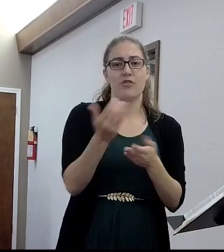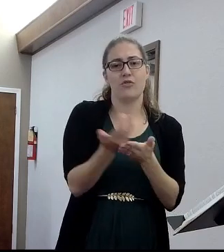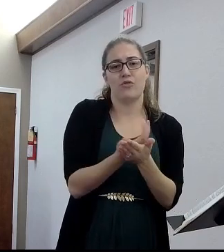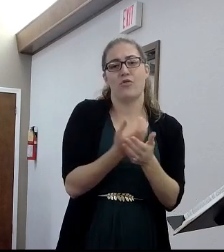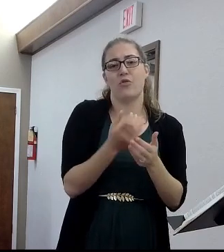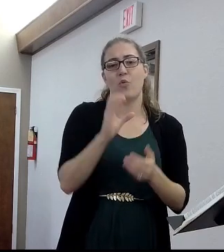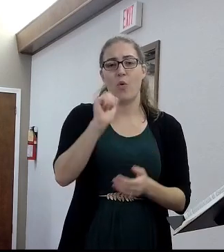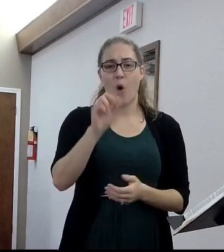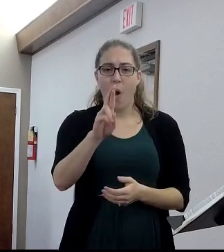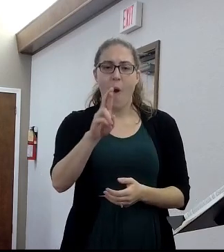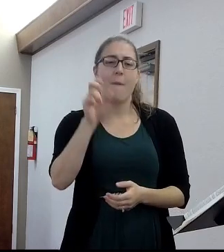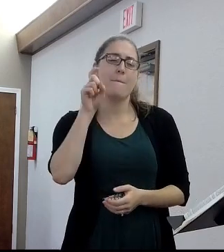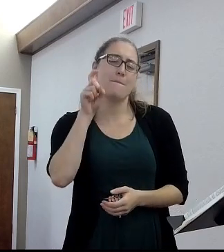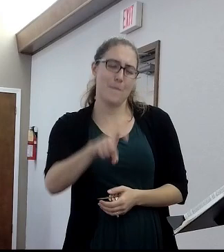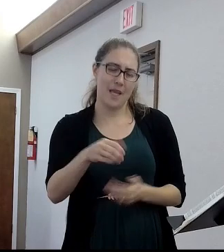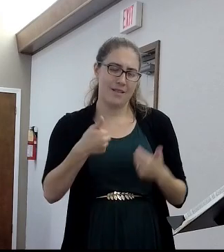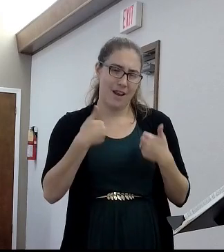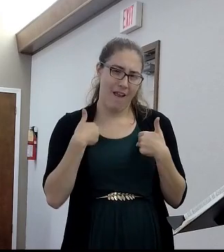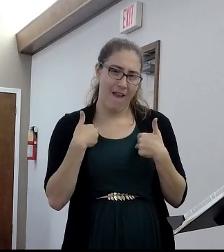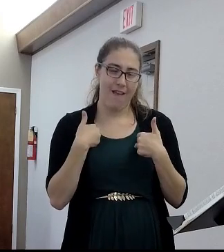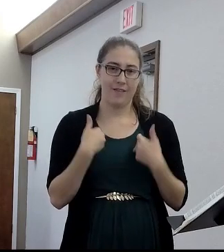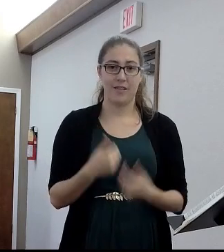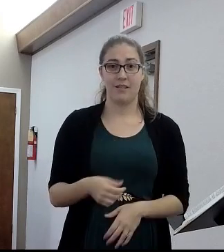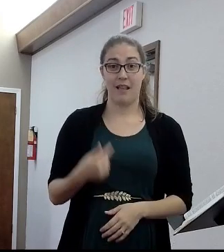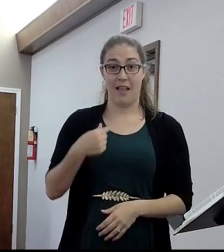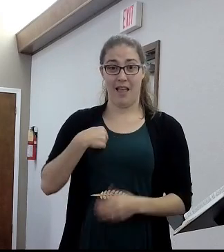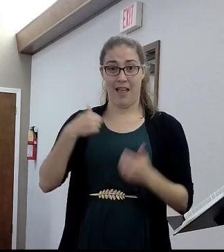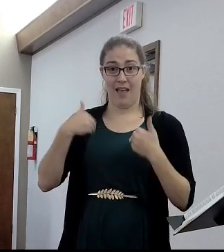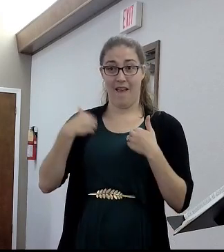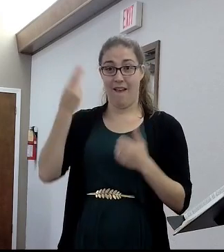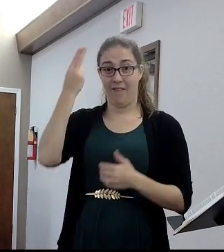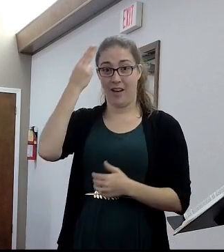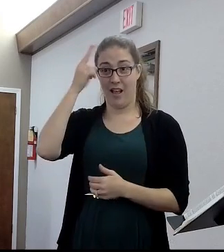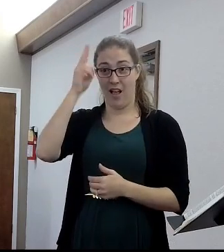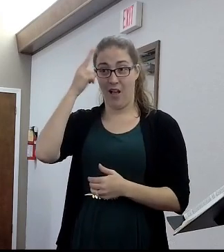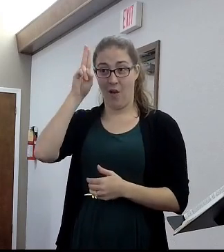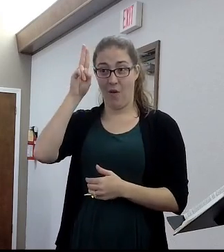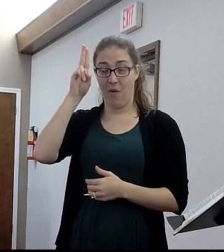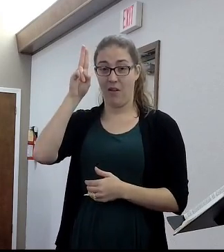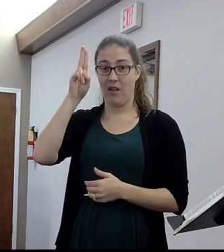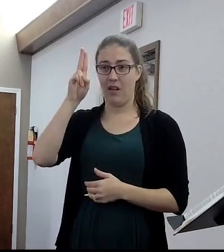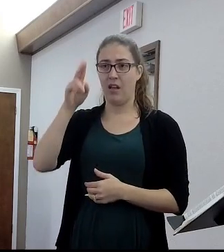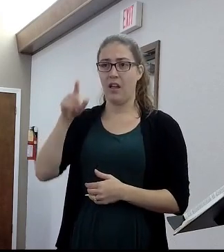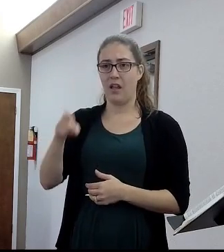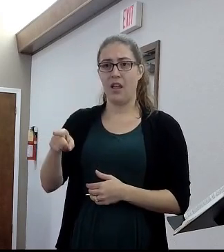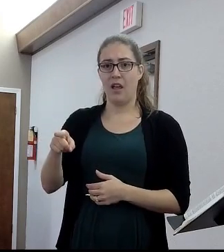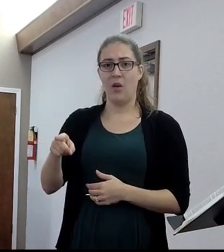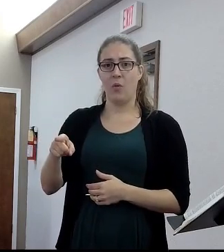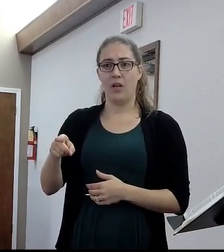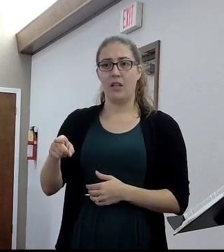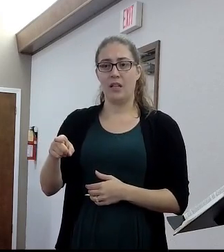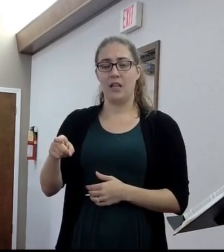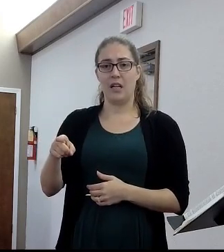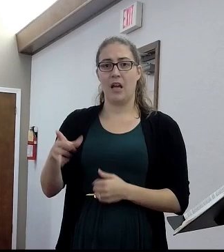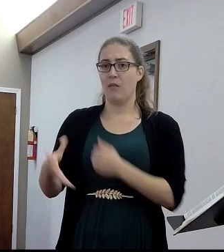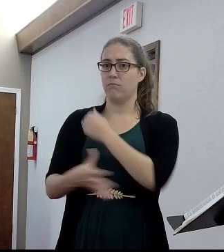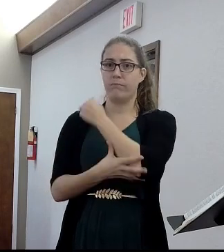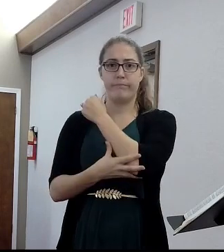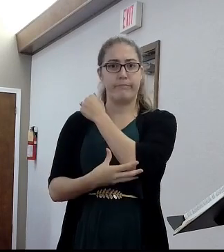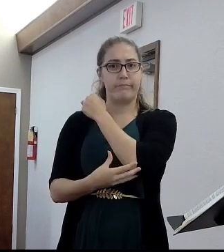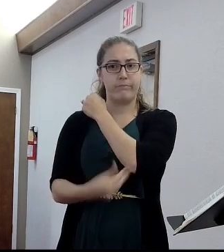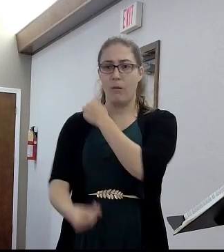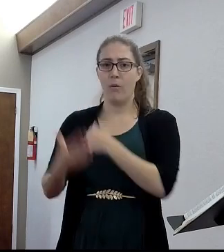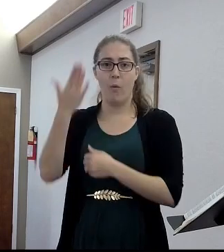I had a great uncle. Loved him to death. You've heard a lot about him. But that man was car poor. I only want to know what the notes were on his vehicle because he had to be